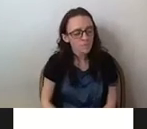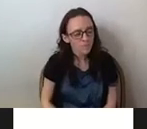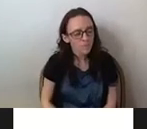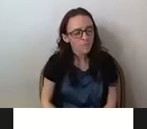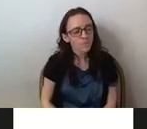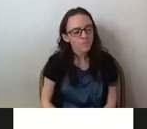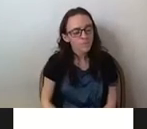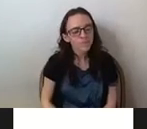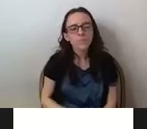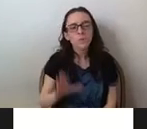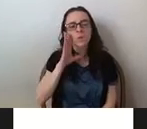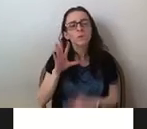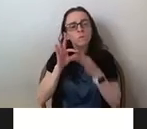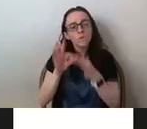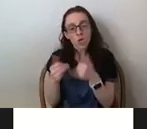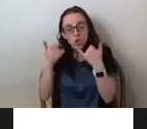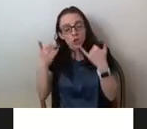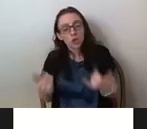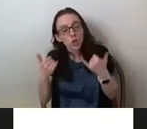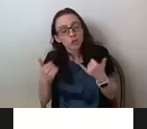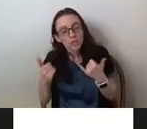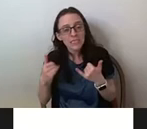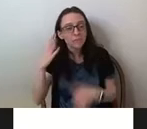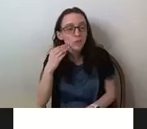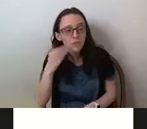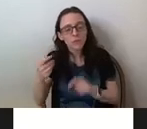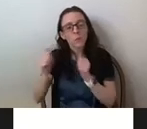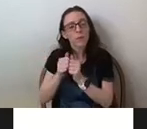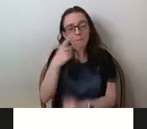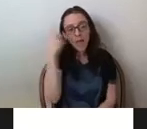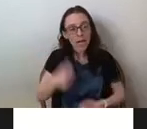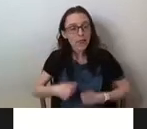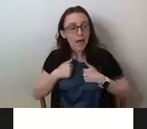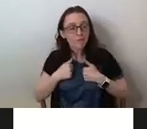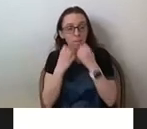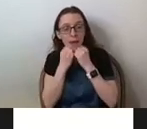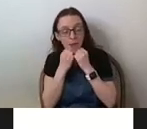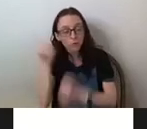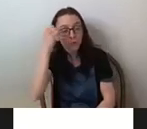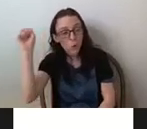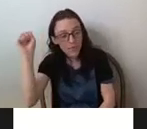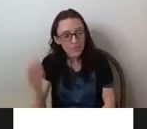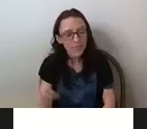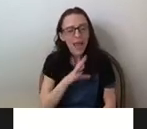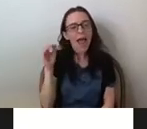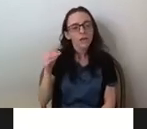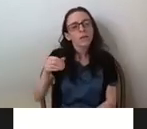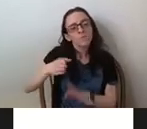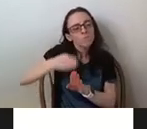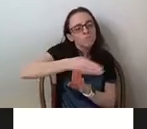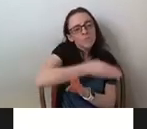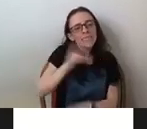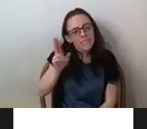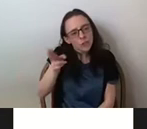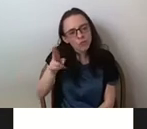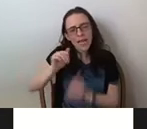social political discourse from Black Lives Matter protests, as well as their historical precursors, including the Civil Rights Movement.